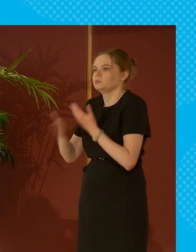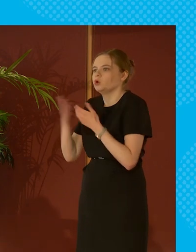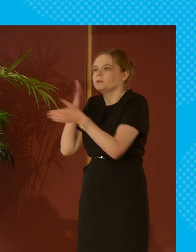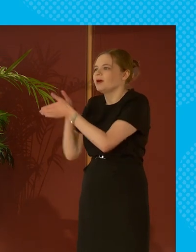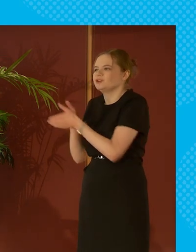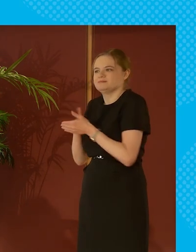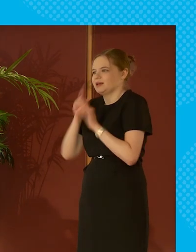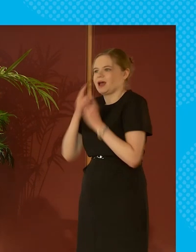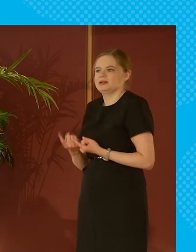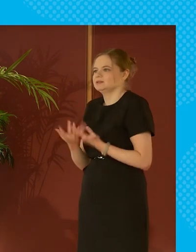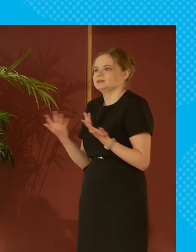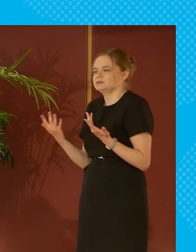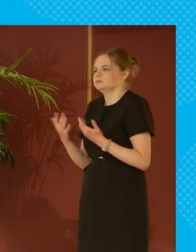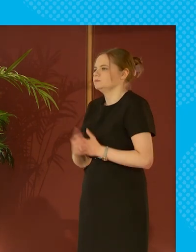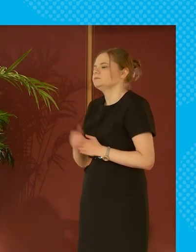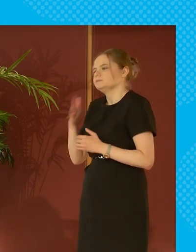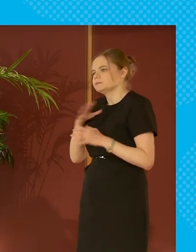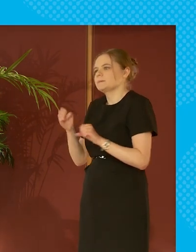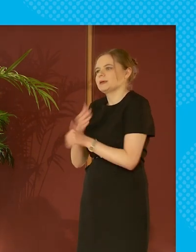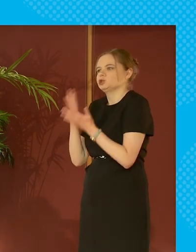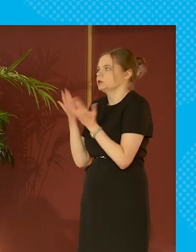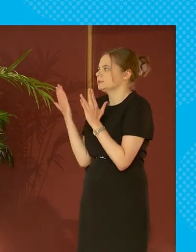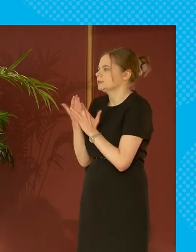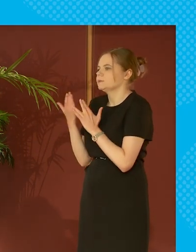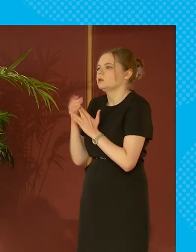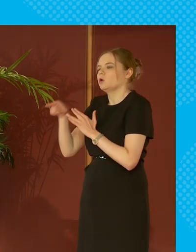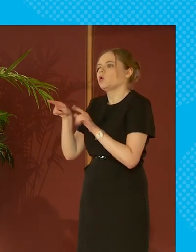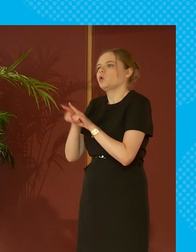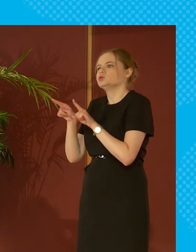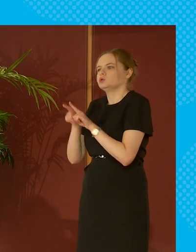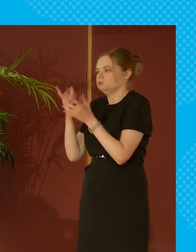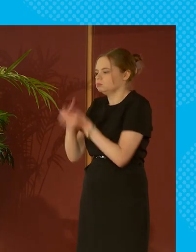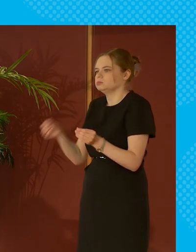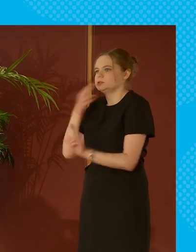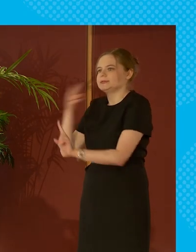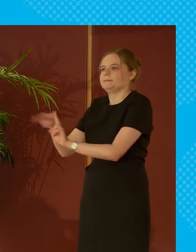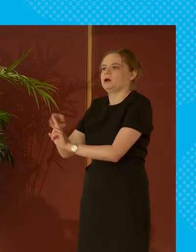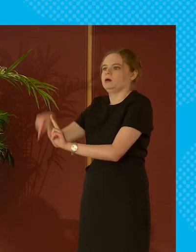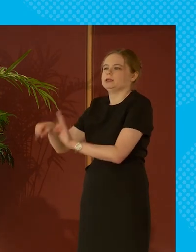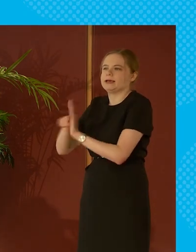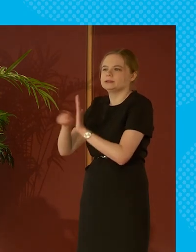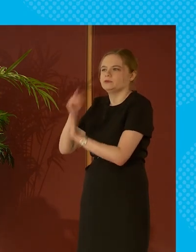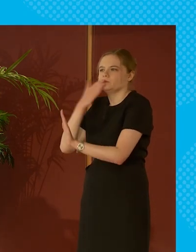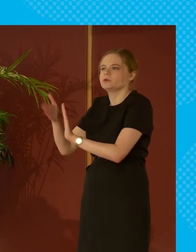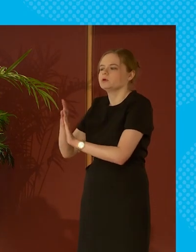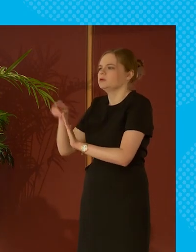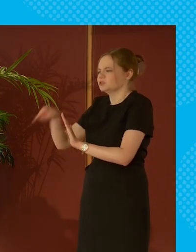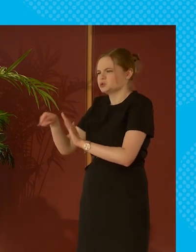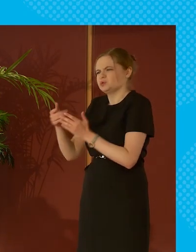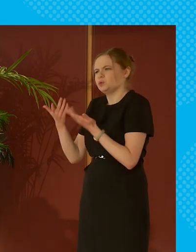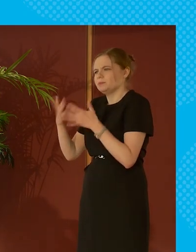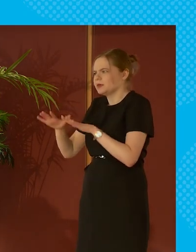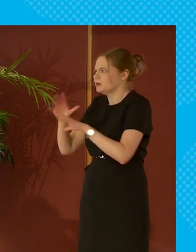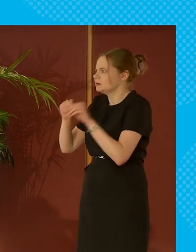barriers and isn't provided in a way which increases stigma I mean these are the things that poverty these are the things that